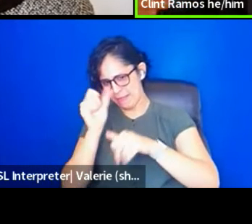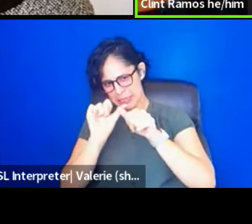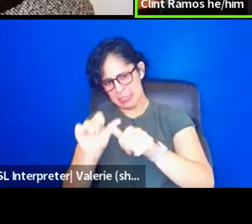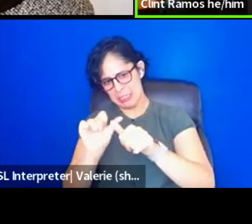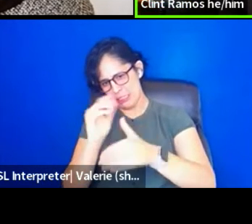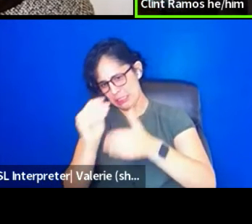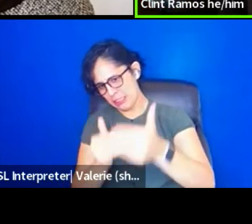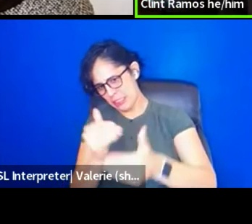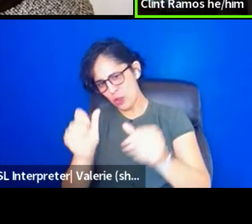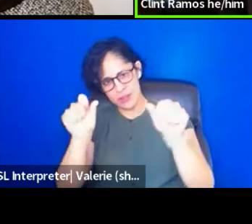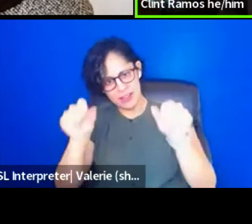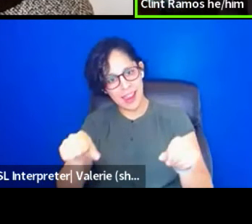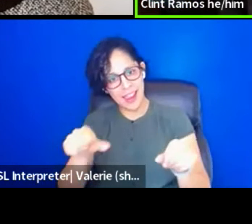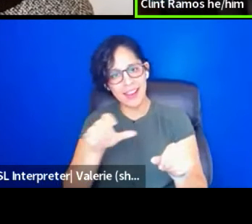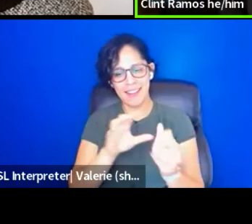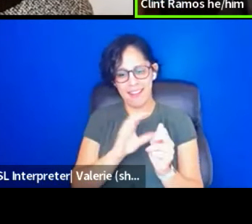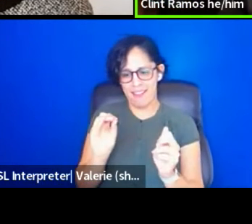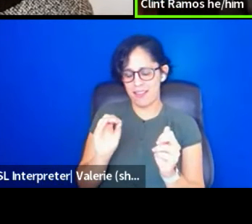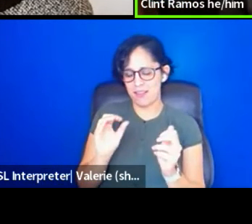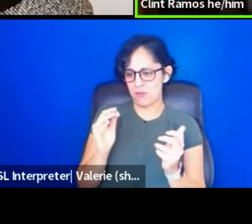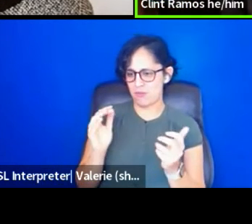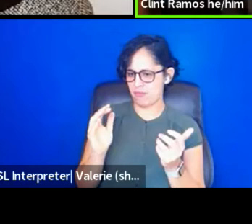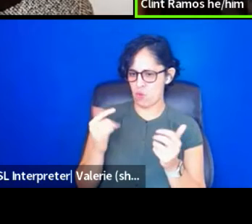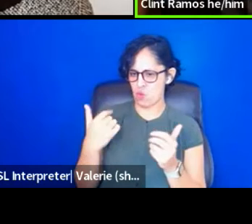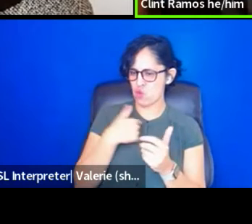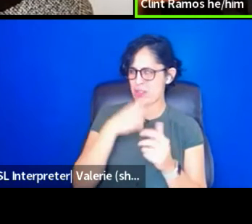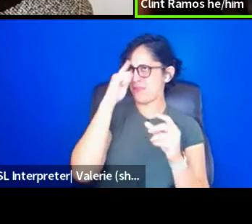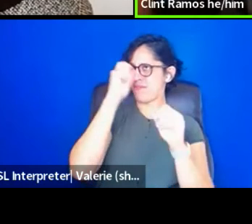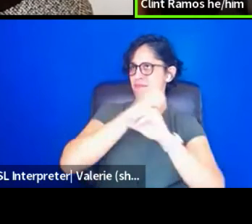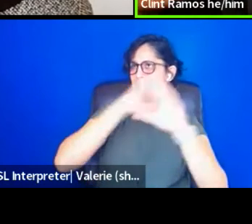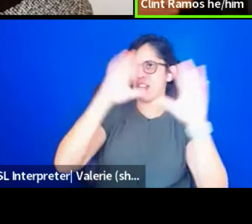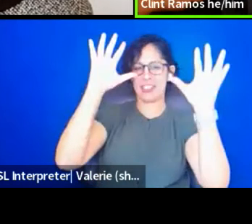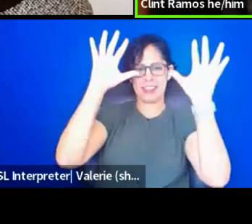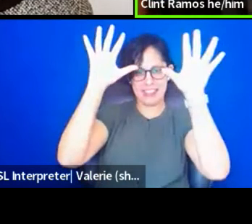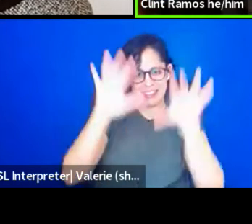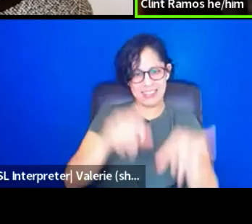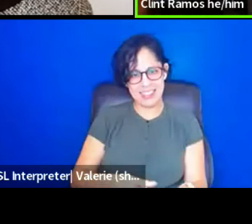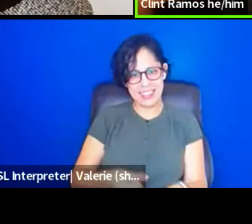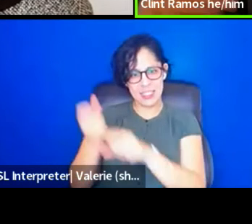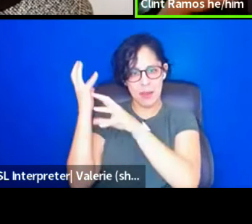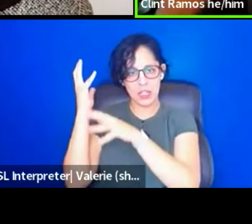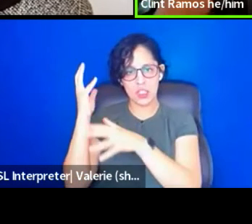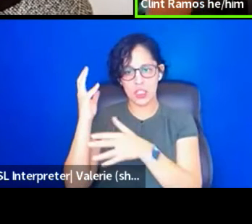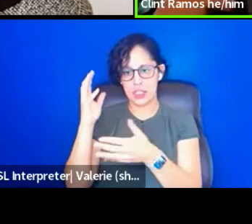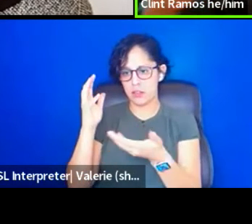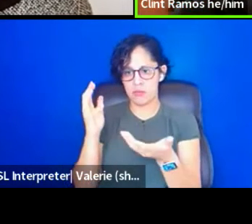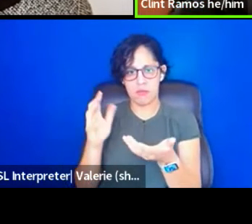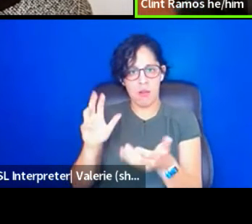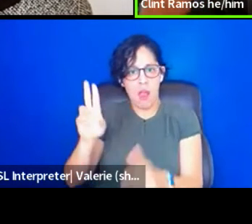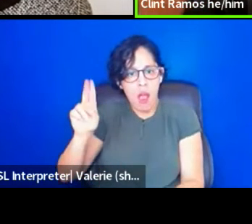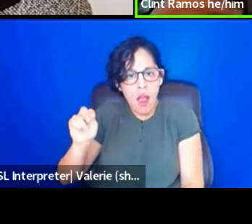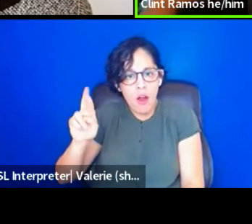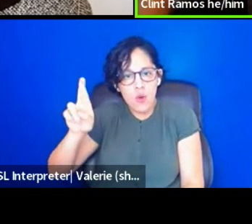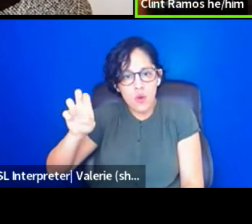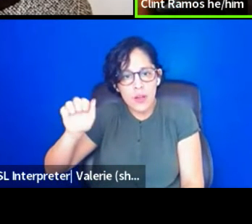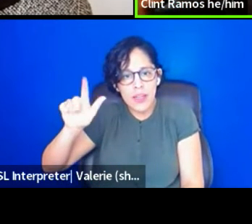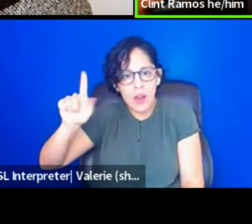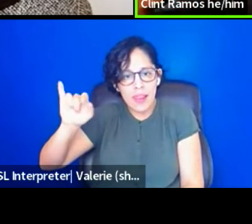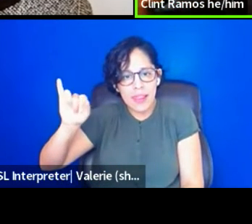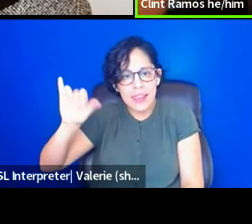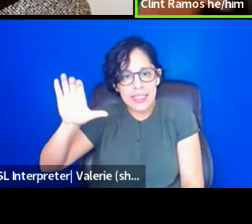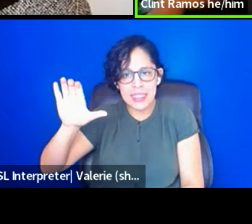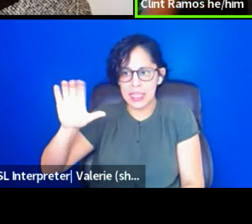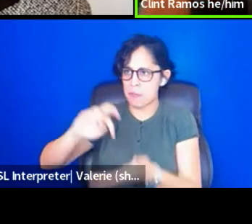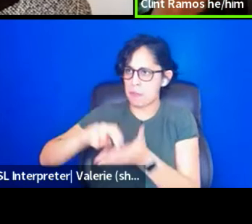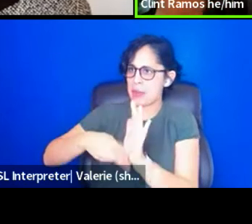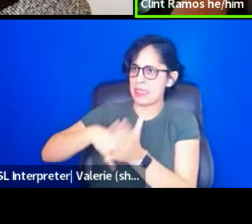imagine, um, dismantling what we always say is unrealistic as impossible. What are you going to do to make it possible?